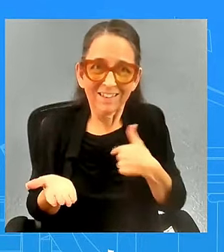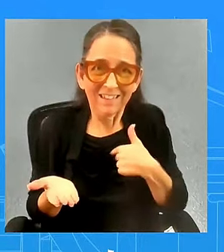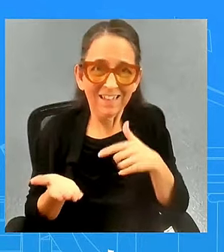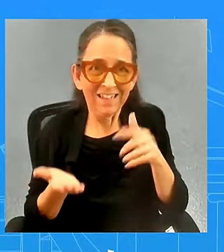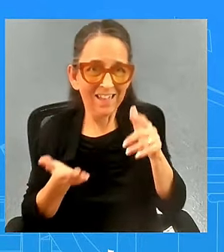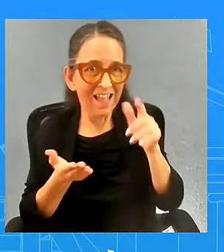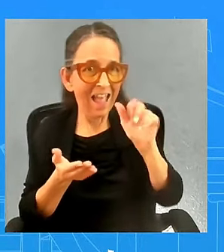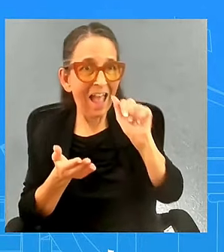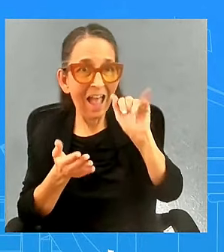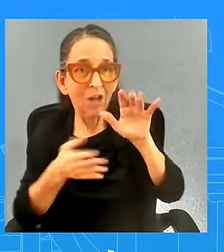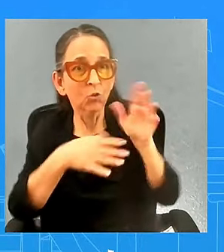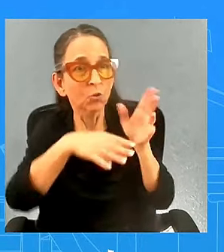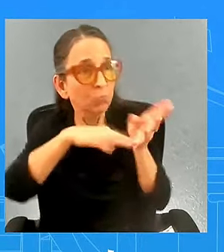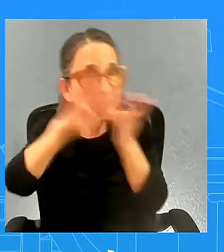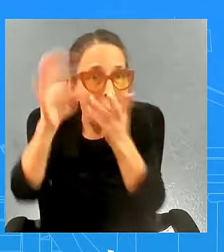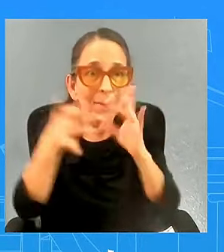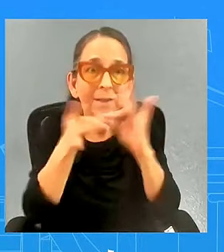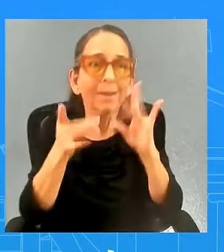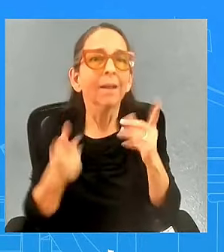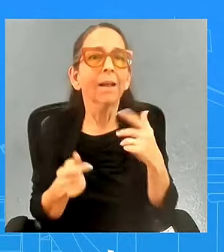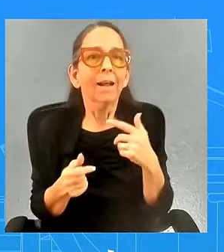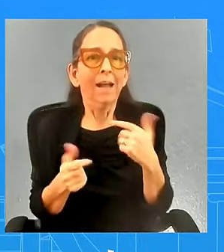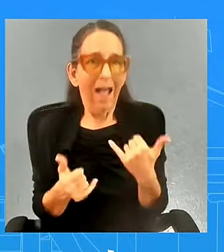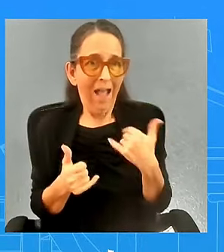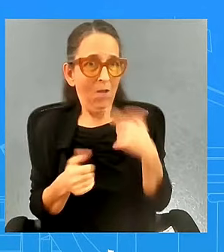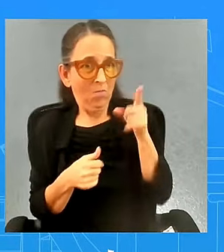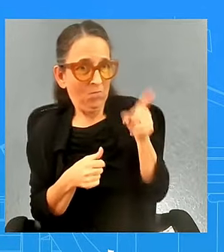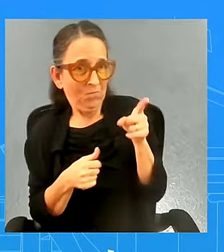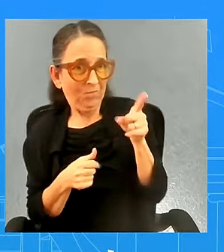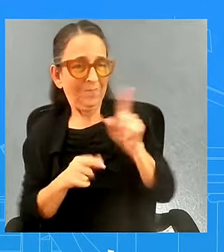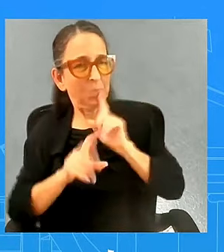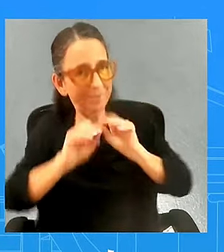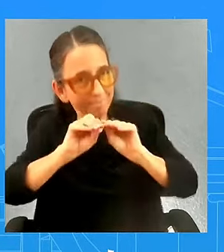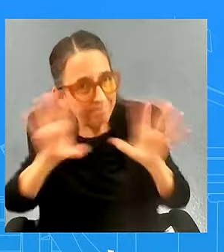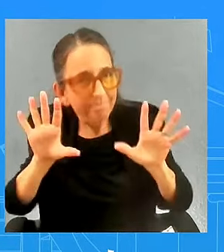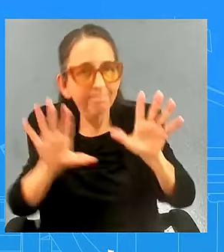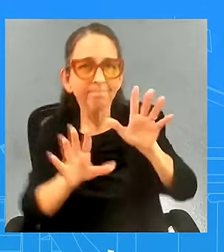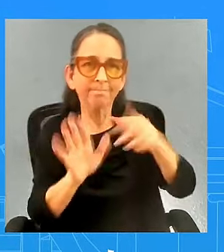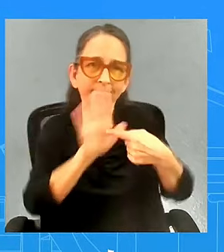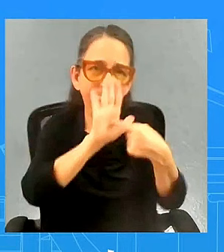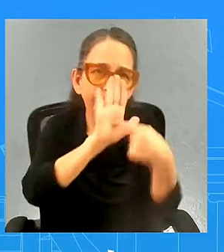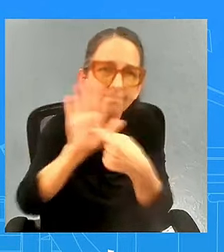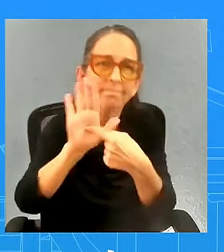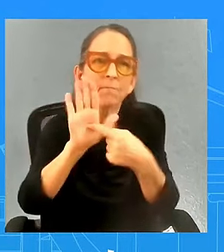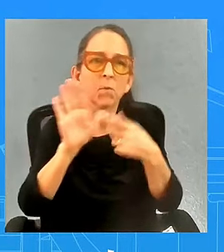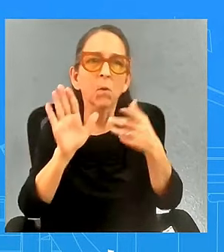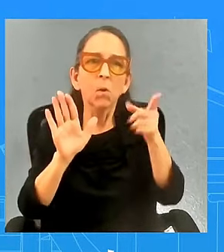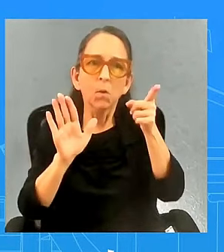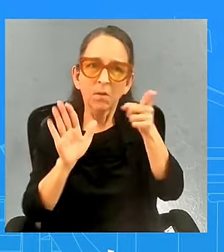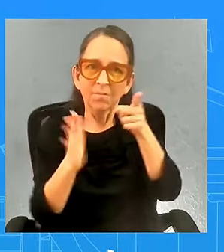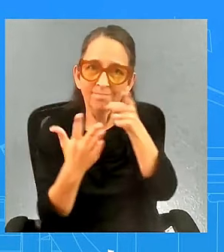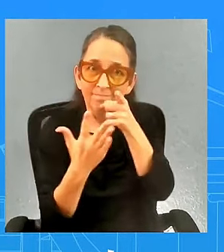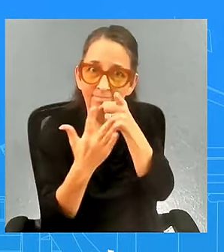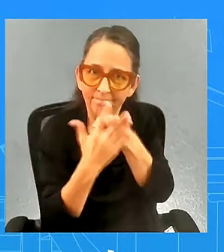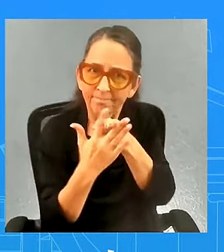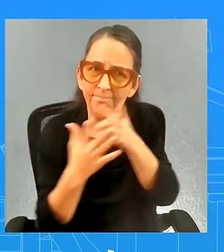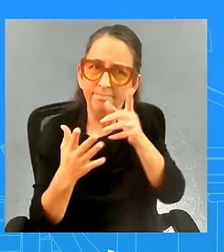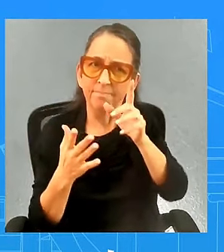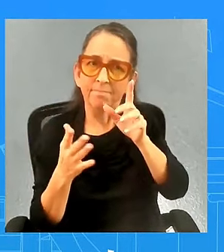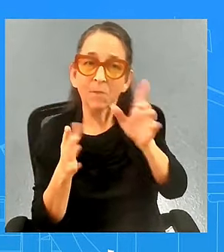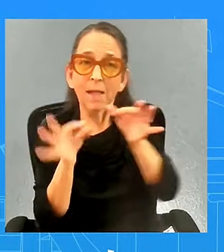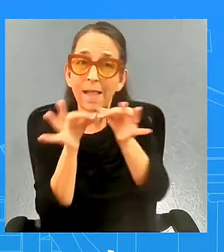wanted to make sure that there was clarity in what he was trying to say again we are talking about hateful rhetoric